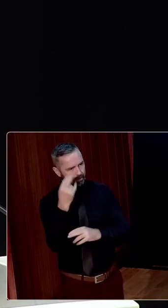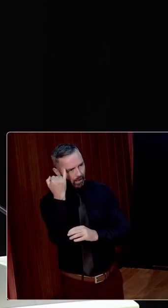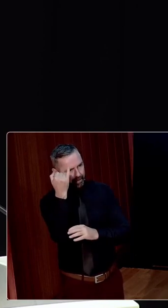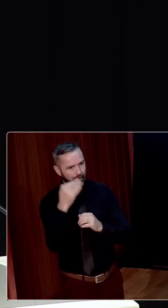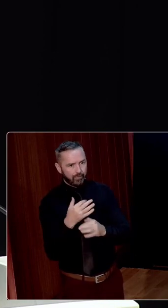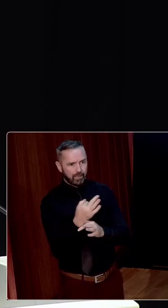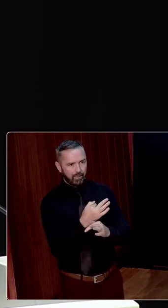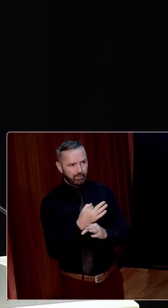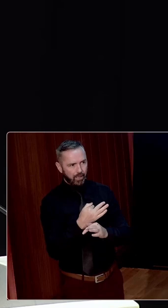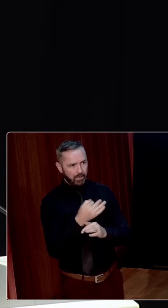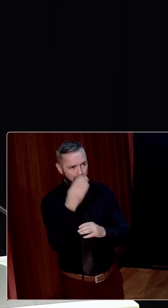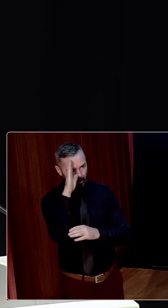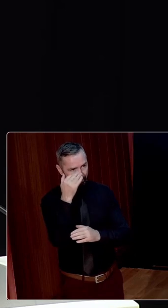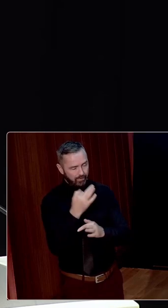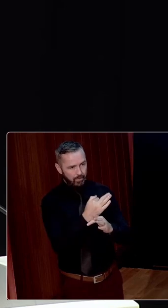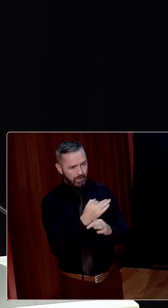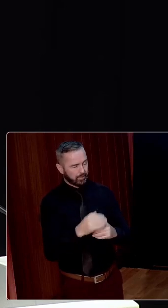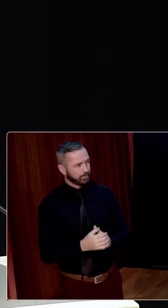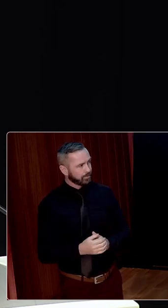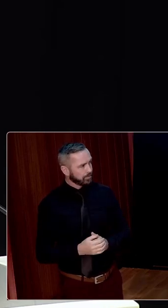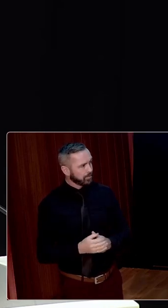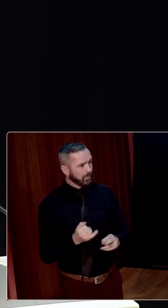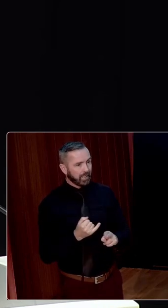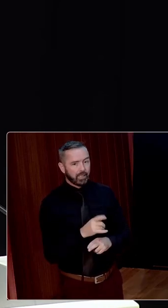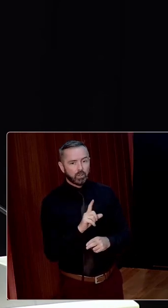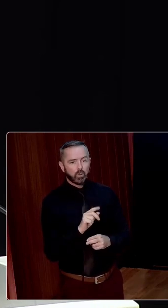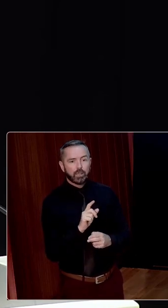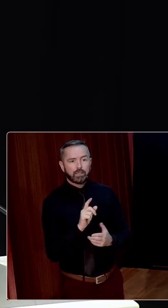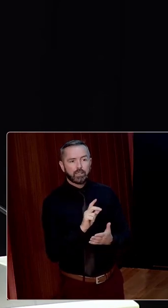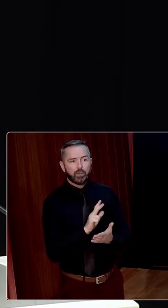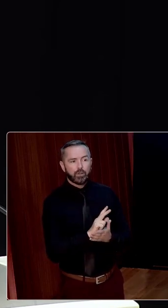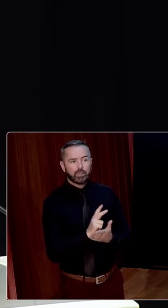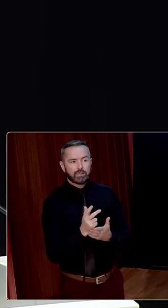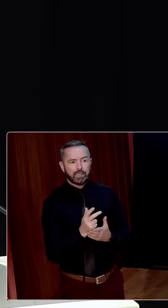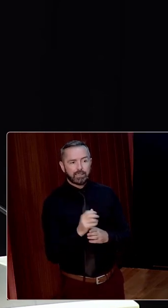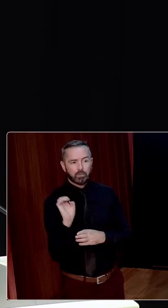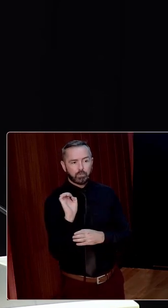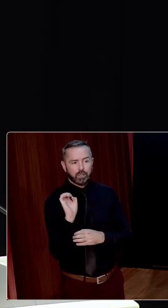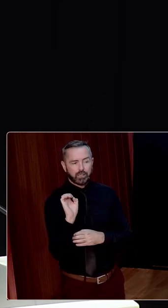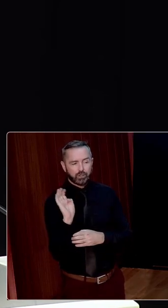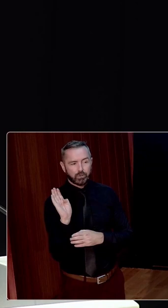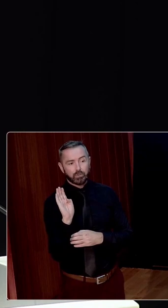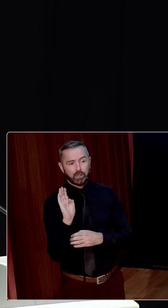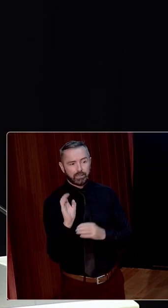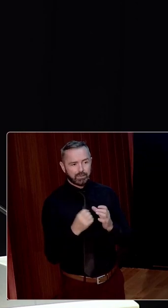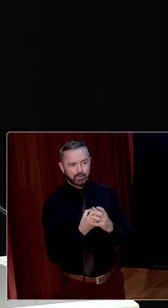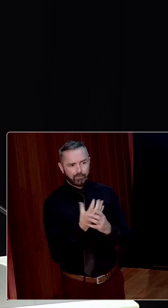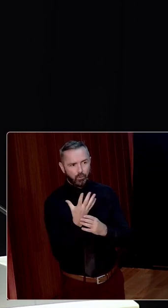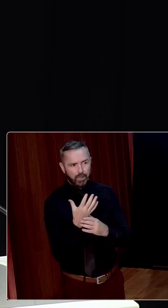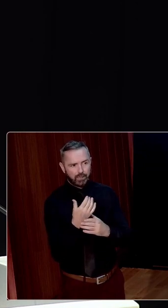family. In his 2013 study of British state formation, Patrick Joyce argues that the